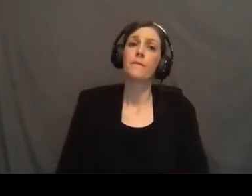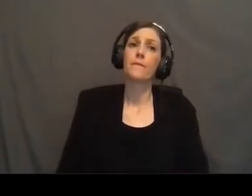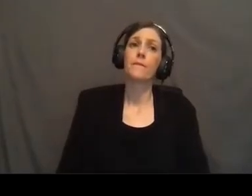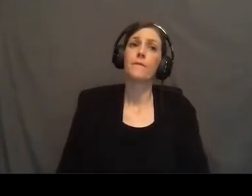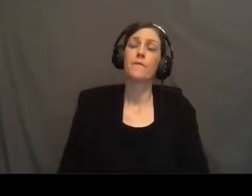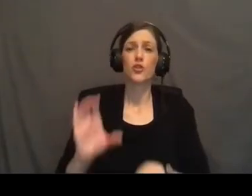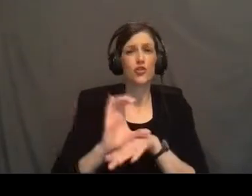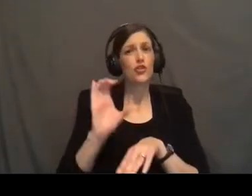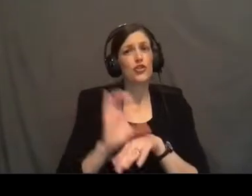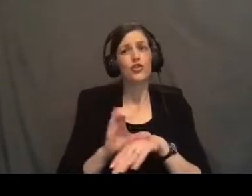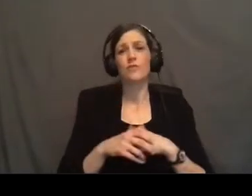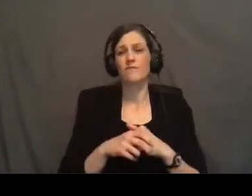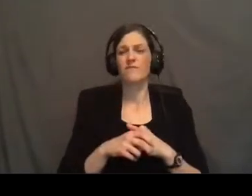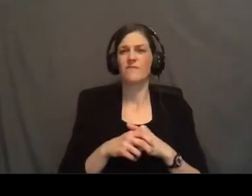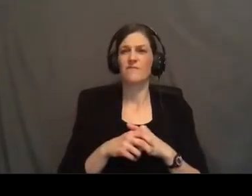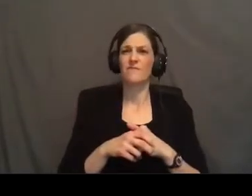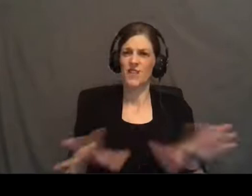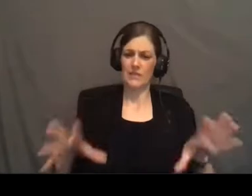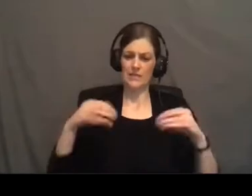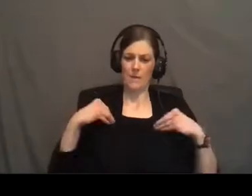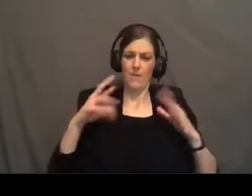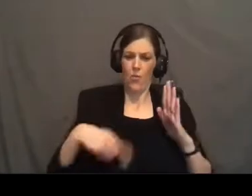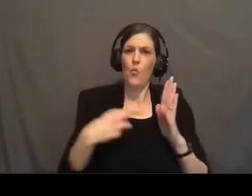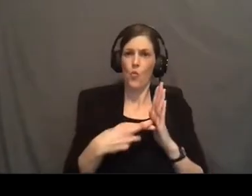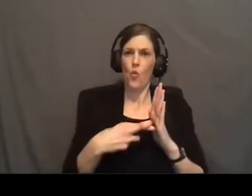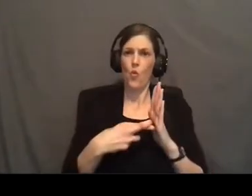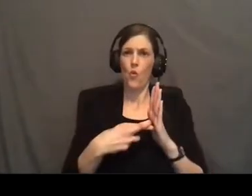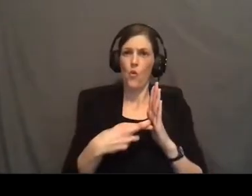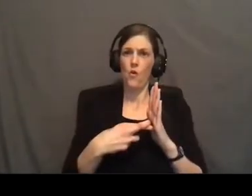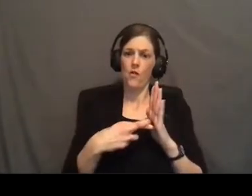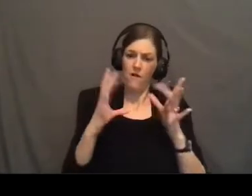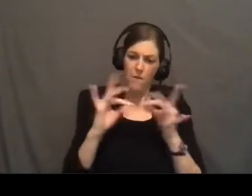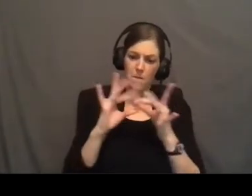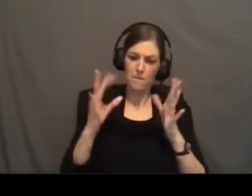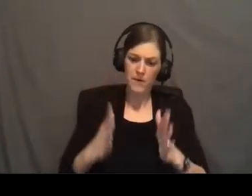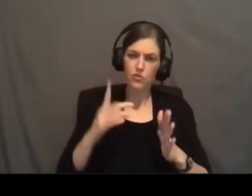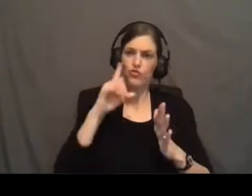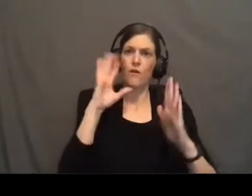church let's take on the role of being a messenger of hope